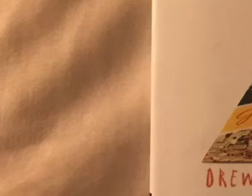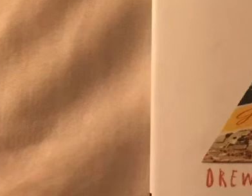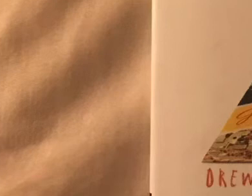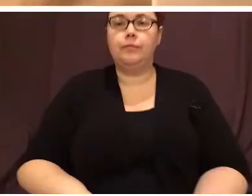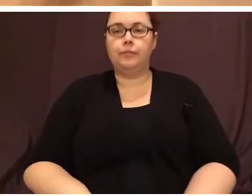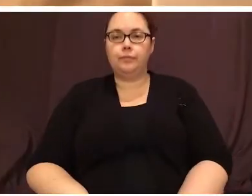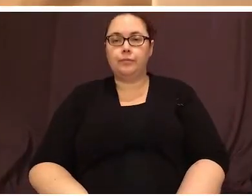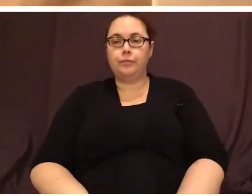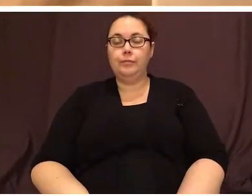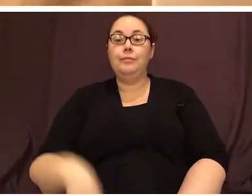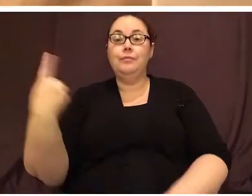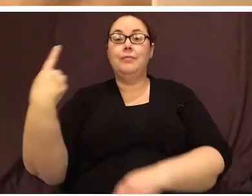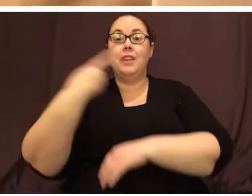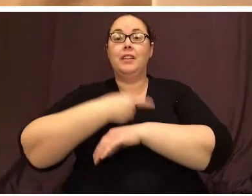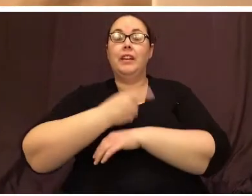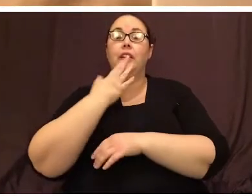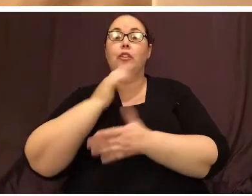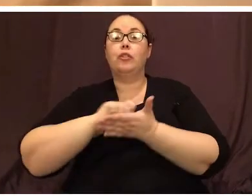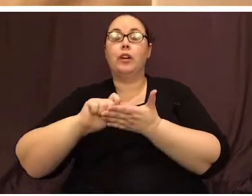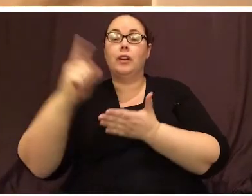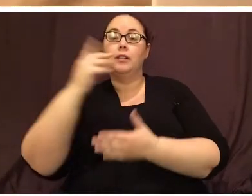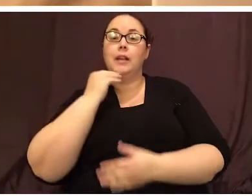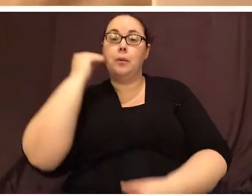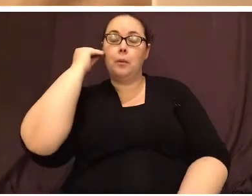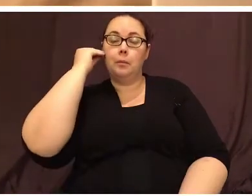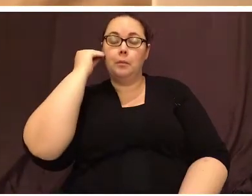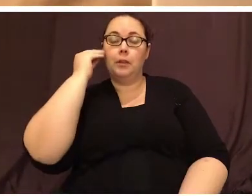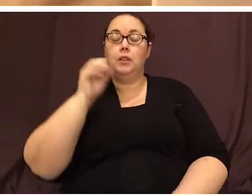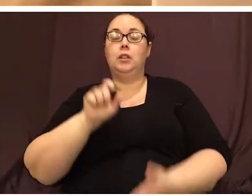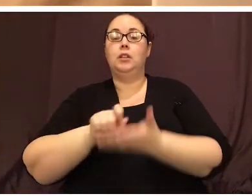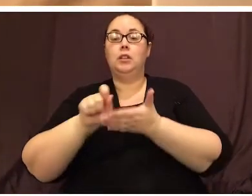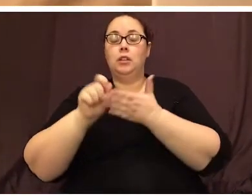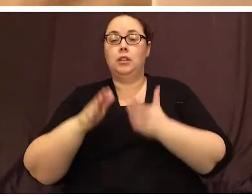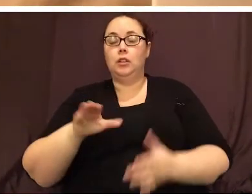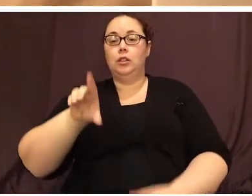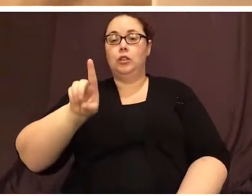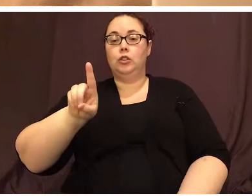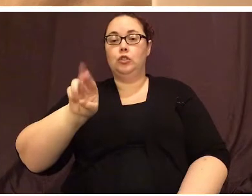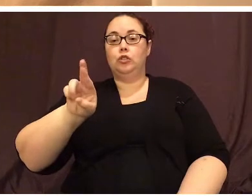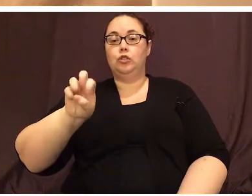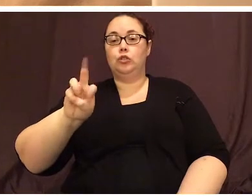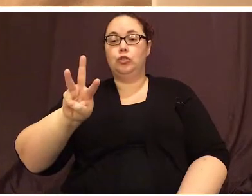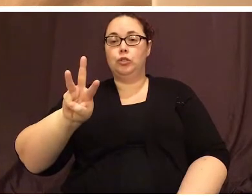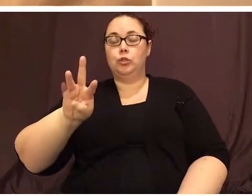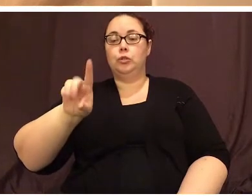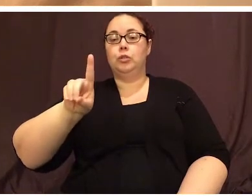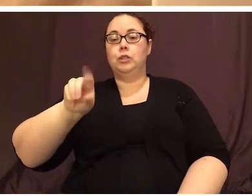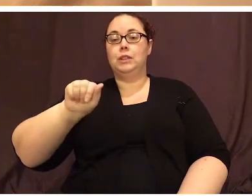The Day the Crowns Came Home by Drew Daywalt and Oliver Jeffers